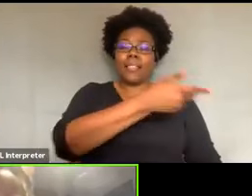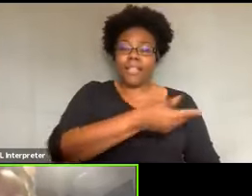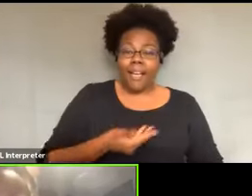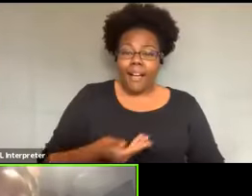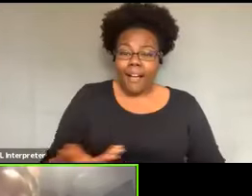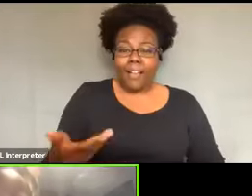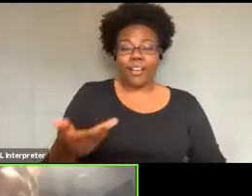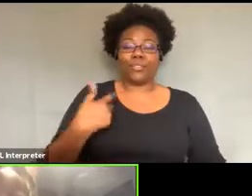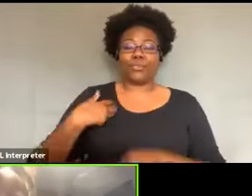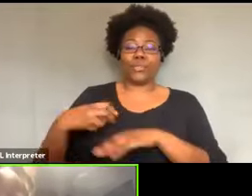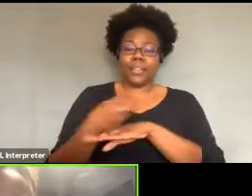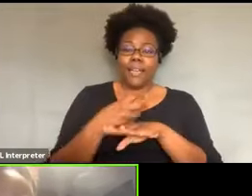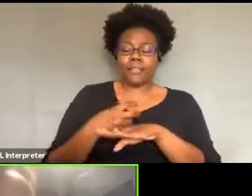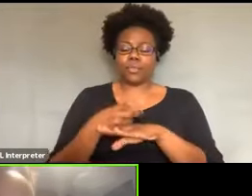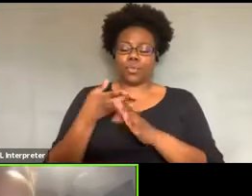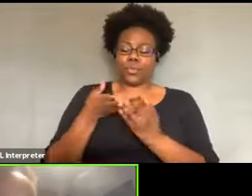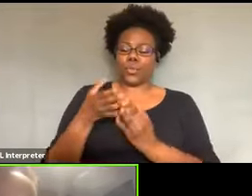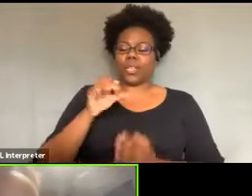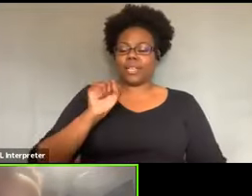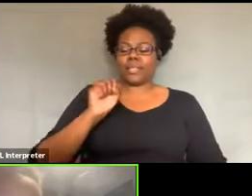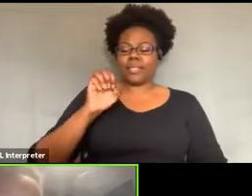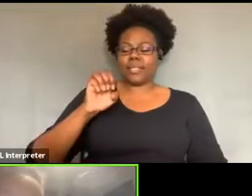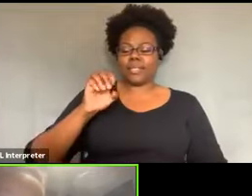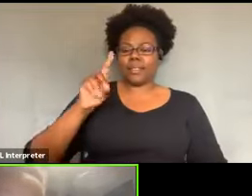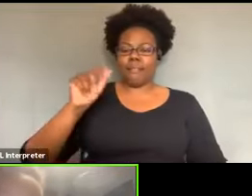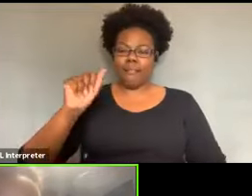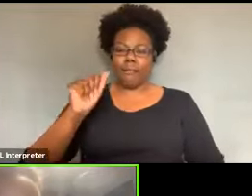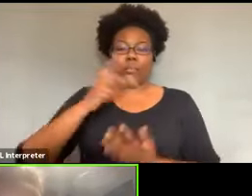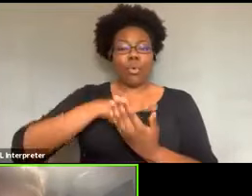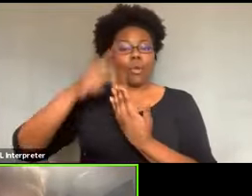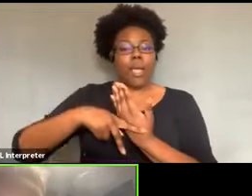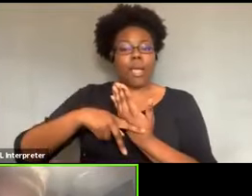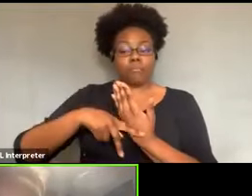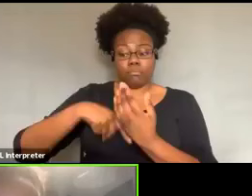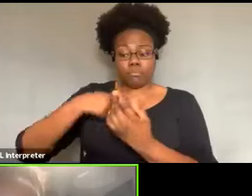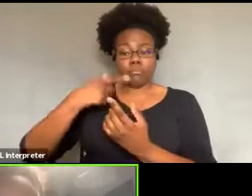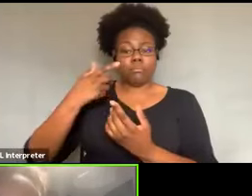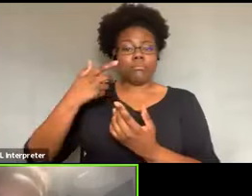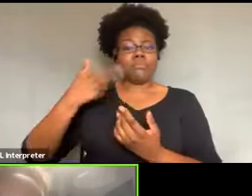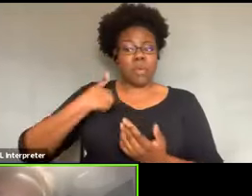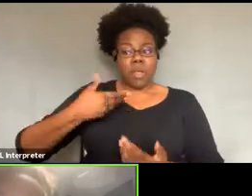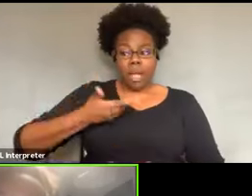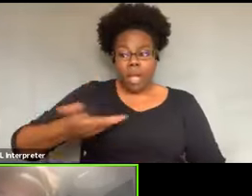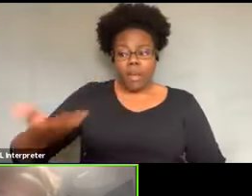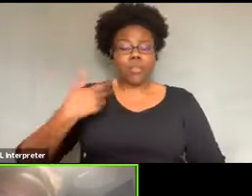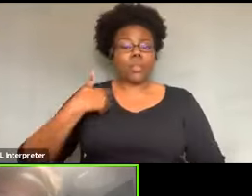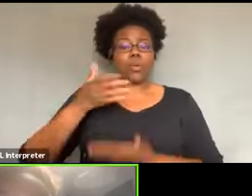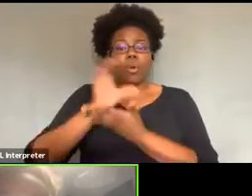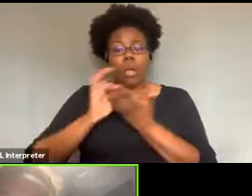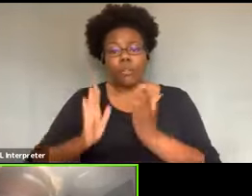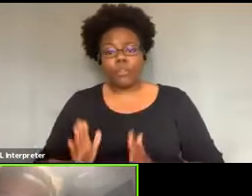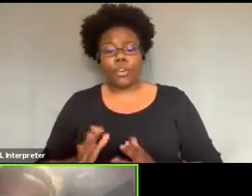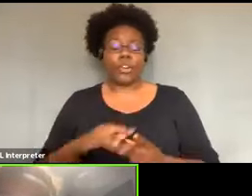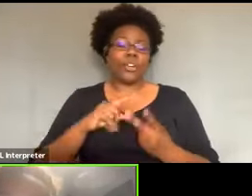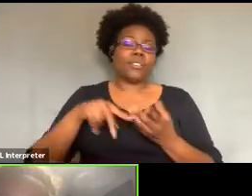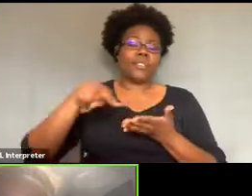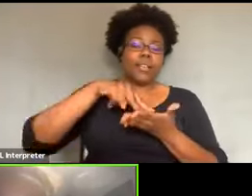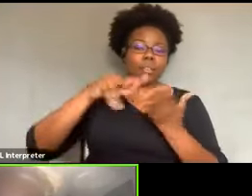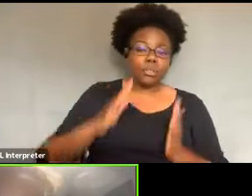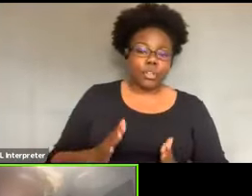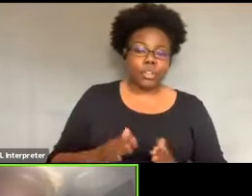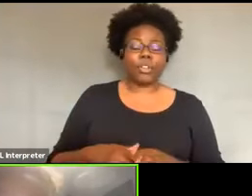CETA program. There was money to hire. I was hired as a choreographer, dancer, um, and, um,